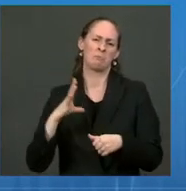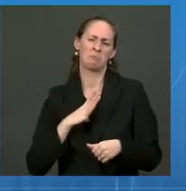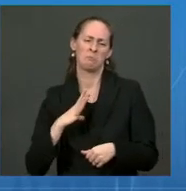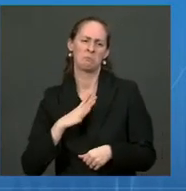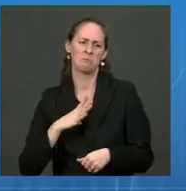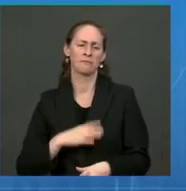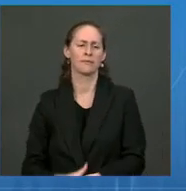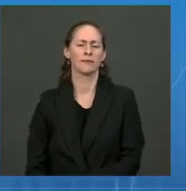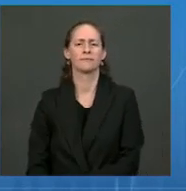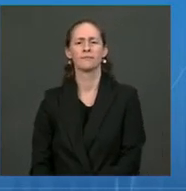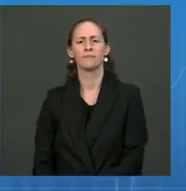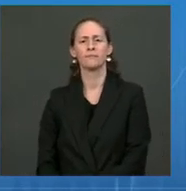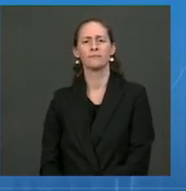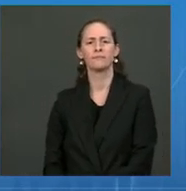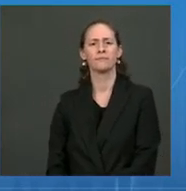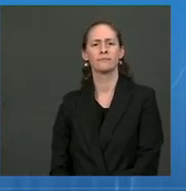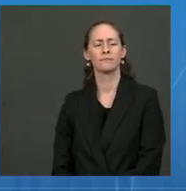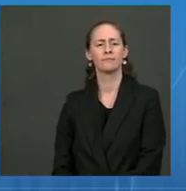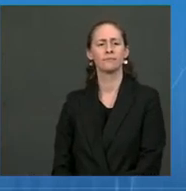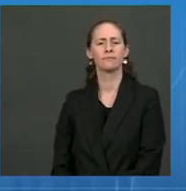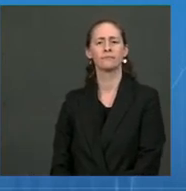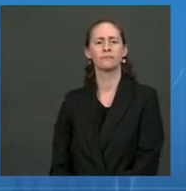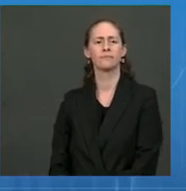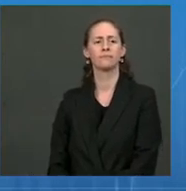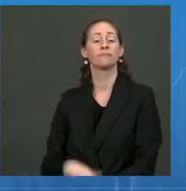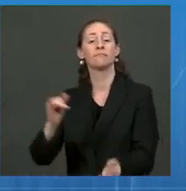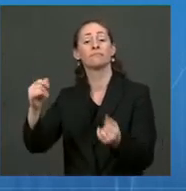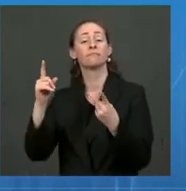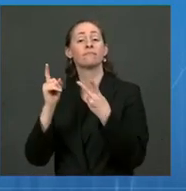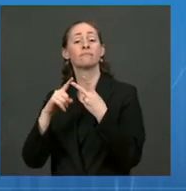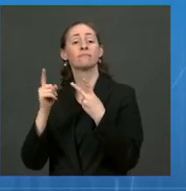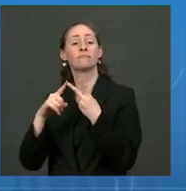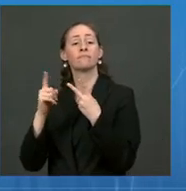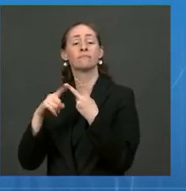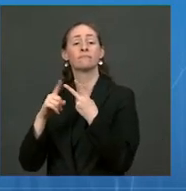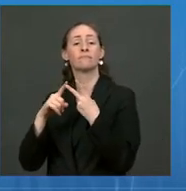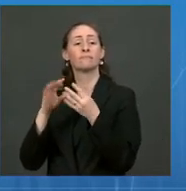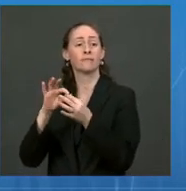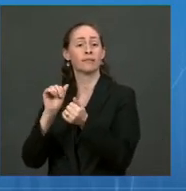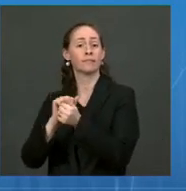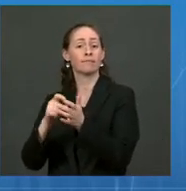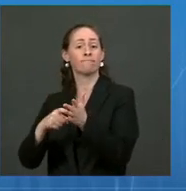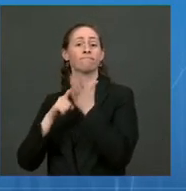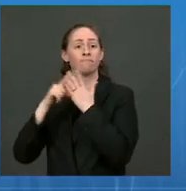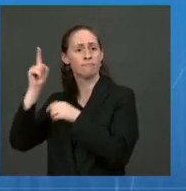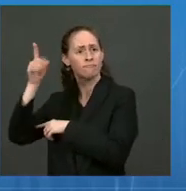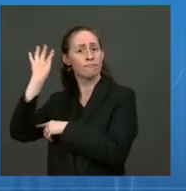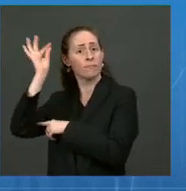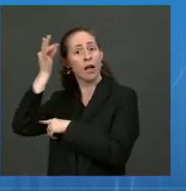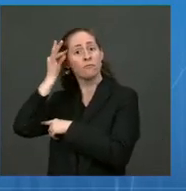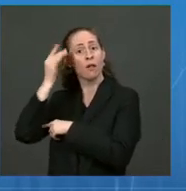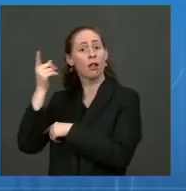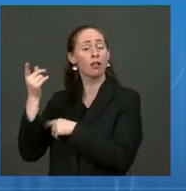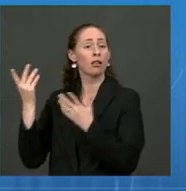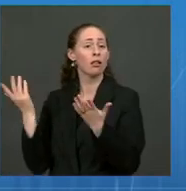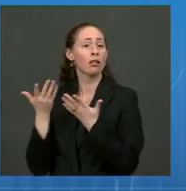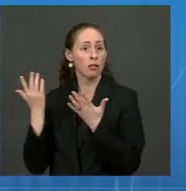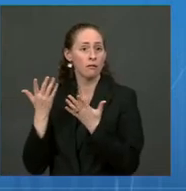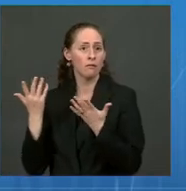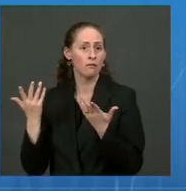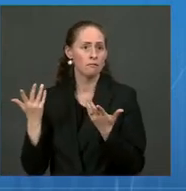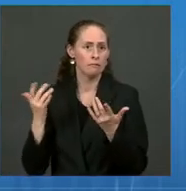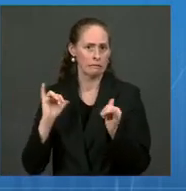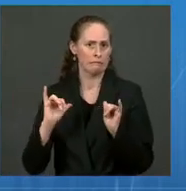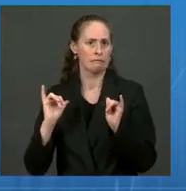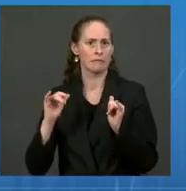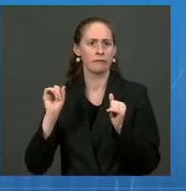question was about these mandates, the federal mandates, and could they cause disruption to the economy or